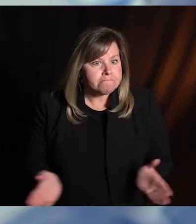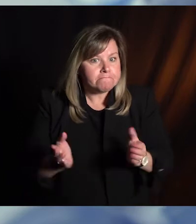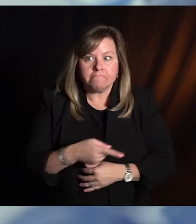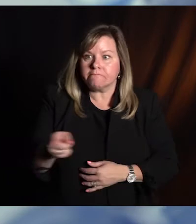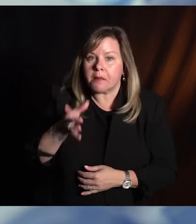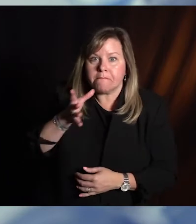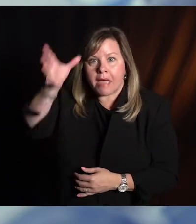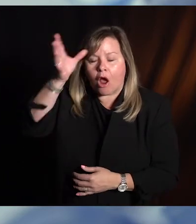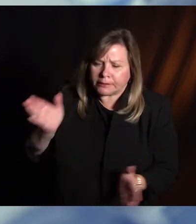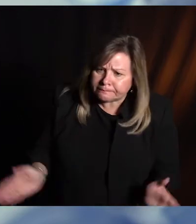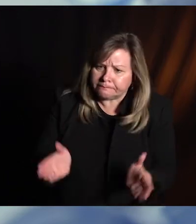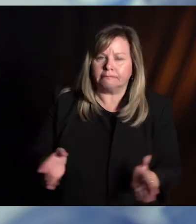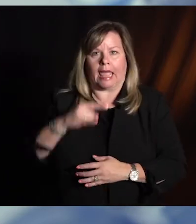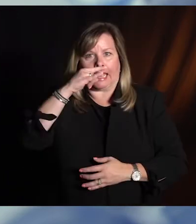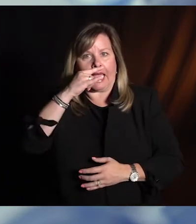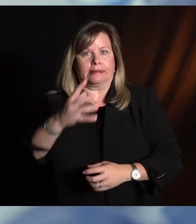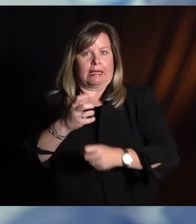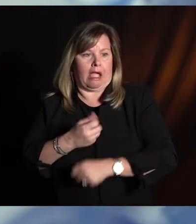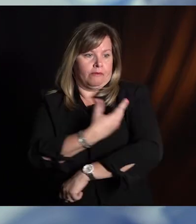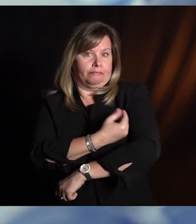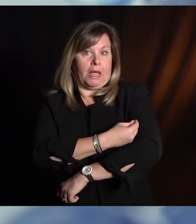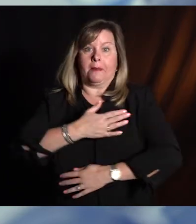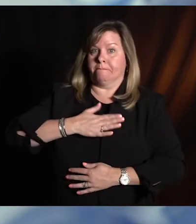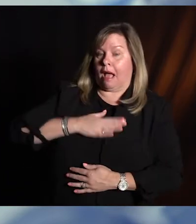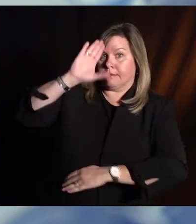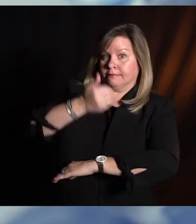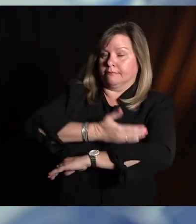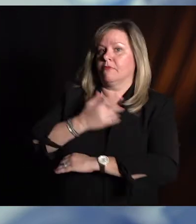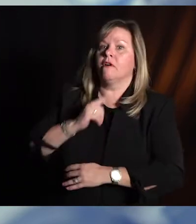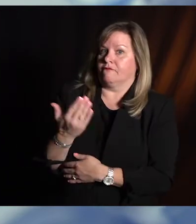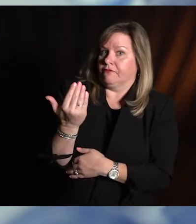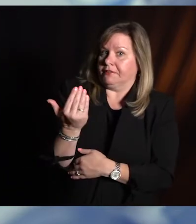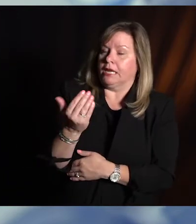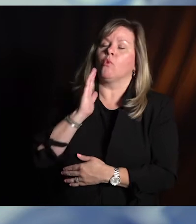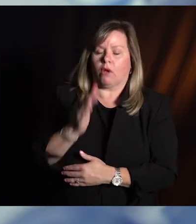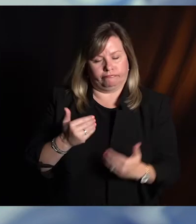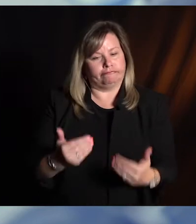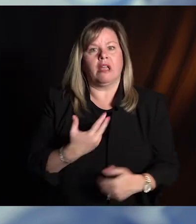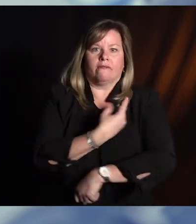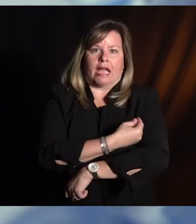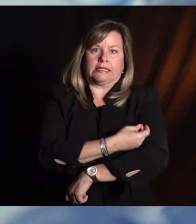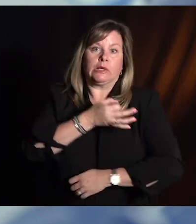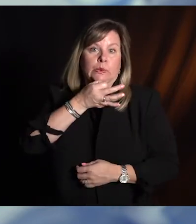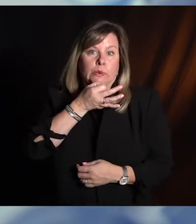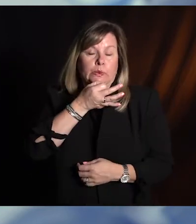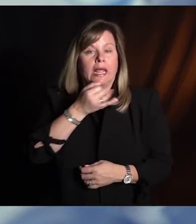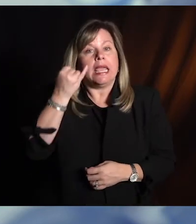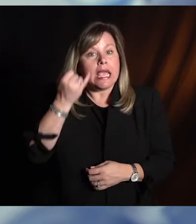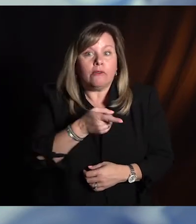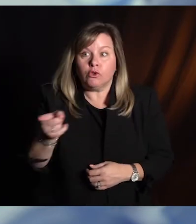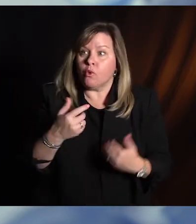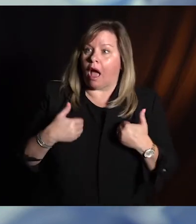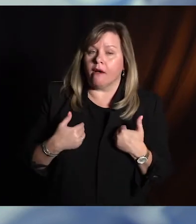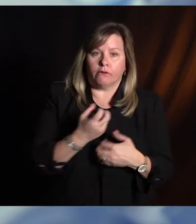home. I'm going to be scheduling an appointment for him to get vaccinated here very soon. Encourage all of you. Parents of 12 to 15 year olds, please